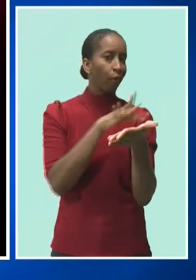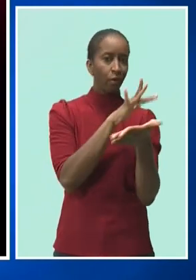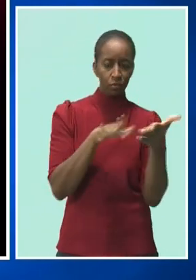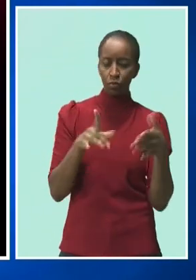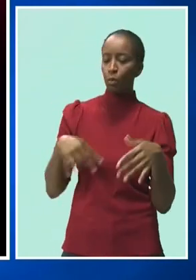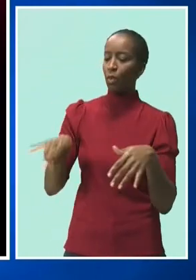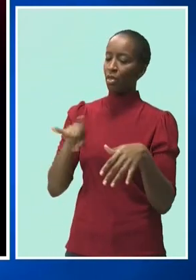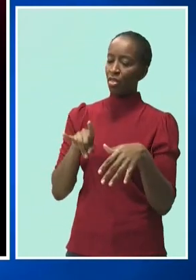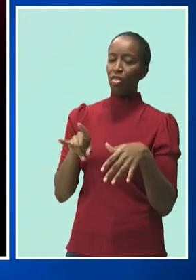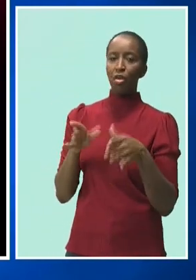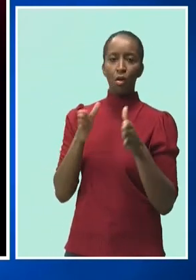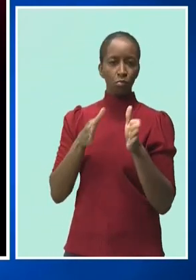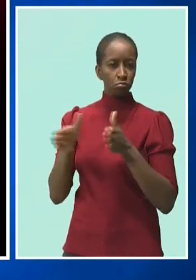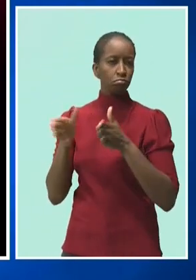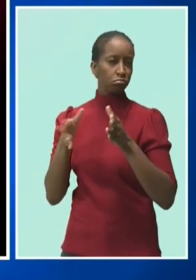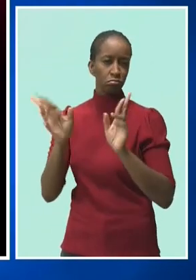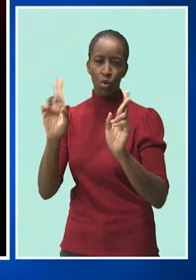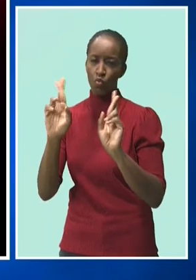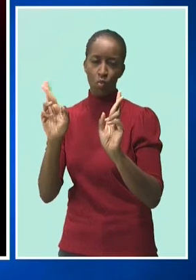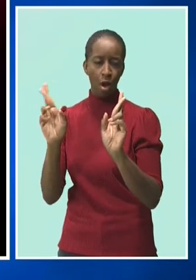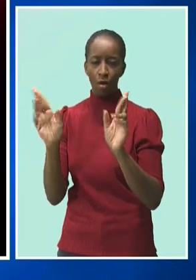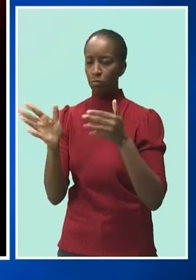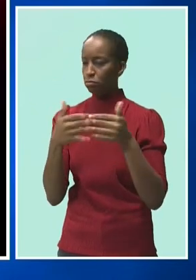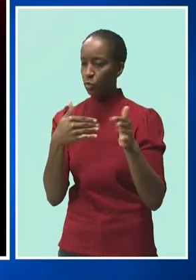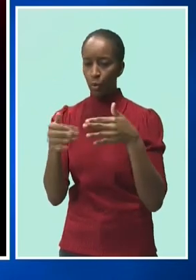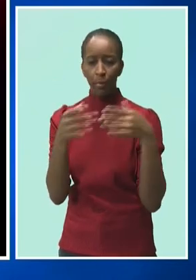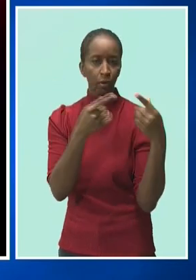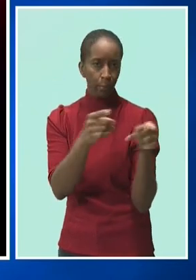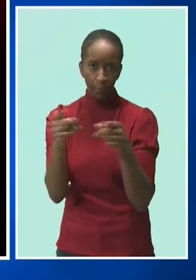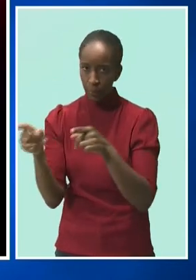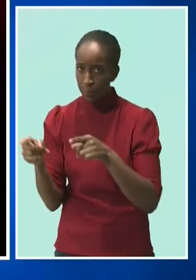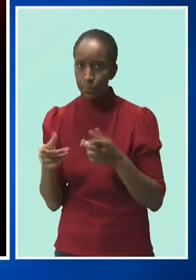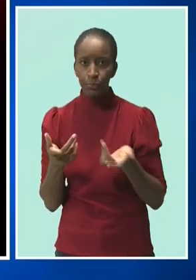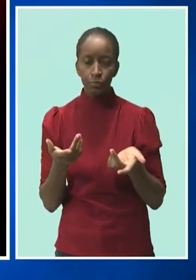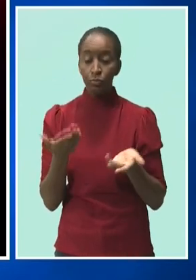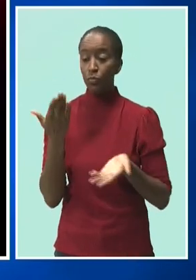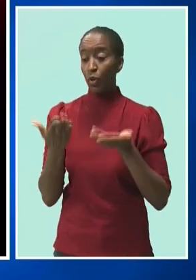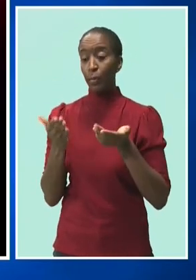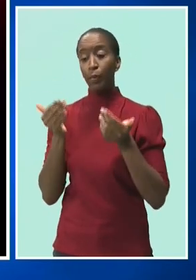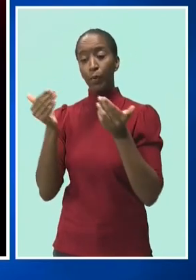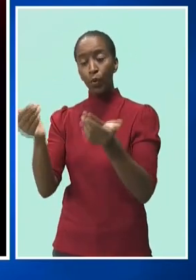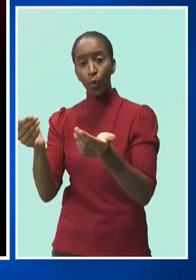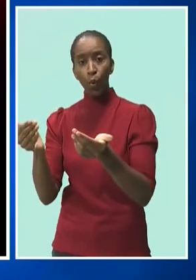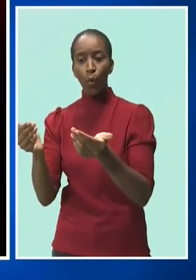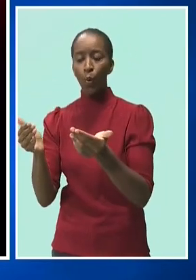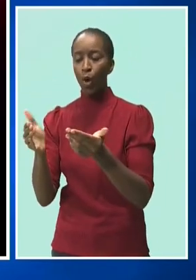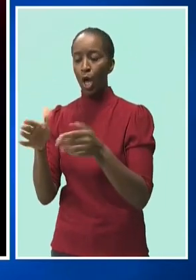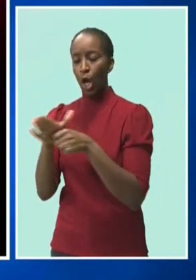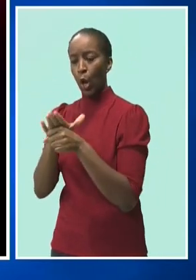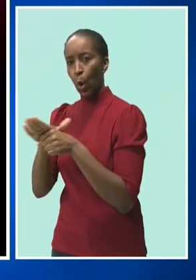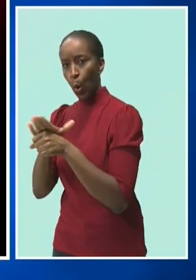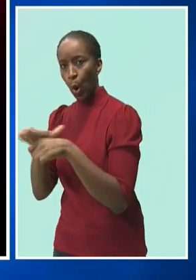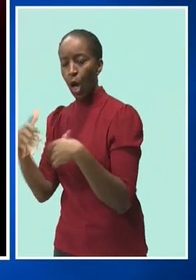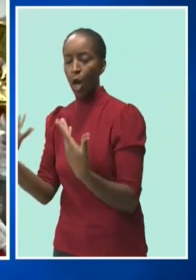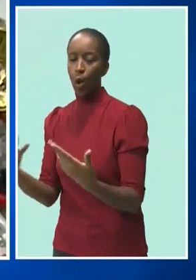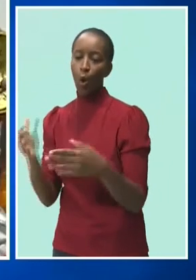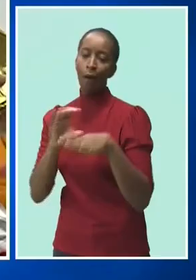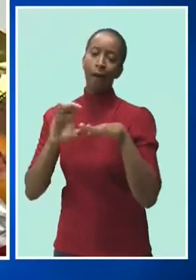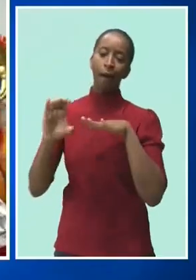is held and it is a local Carnival, or whether it is held and it's regional, or whether it is held and it's international.